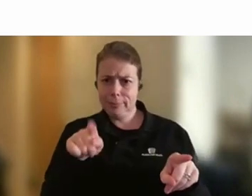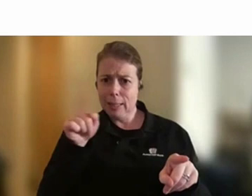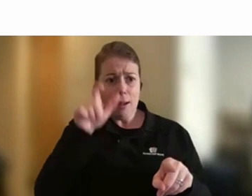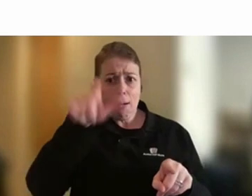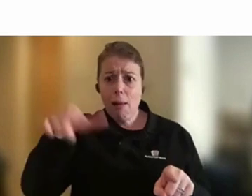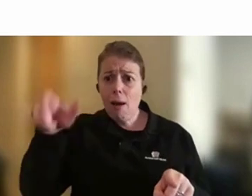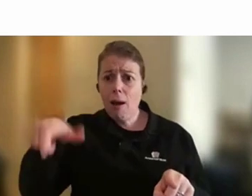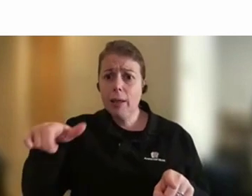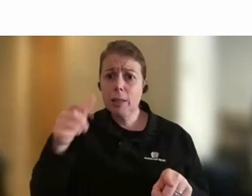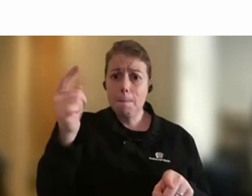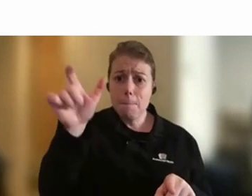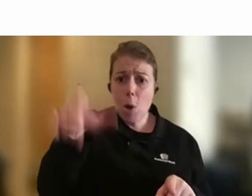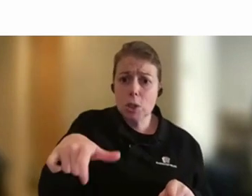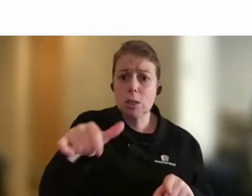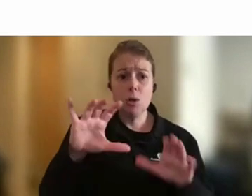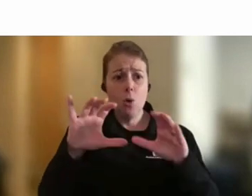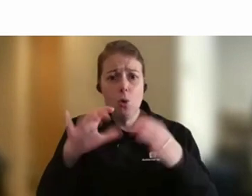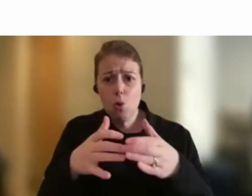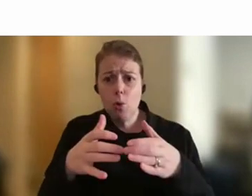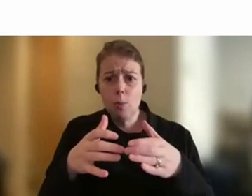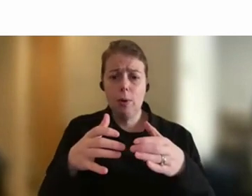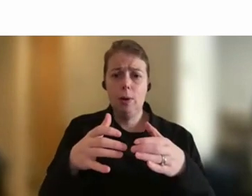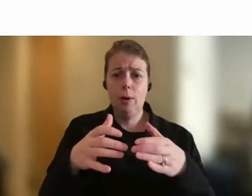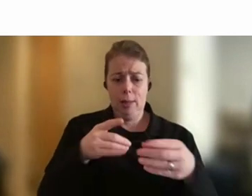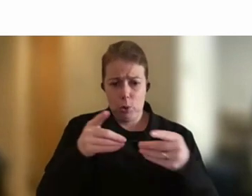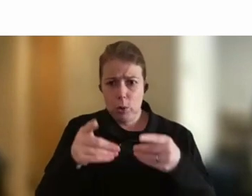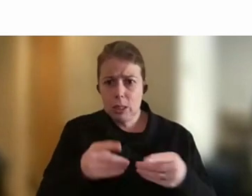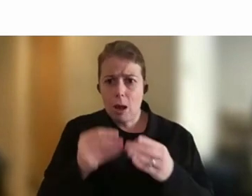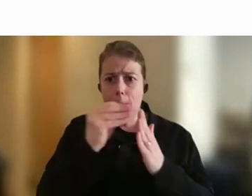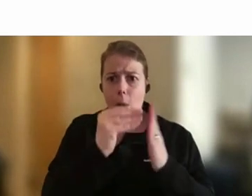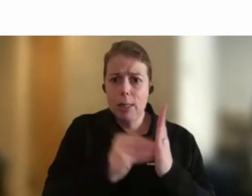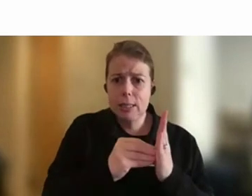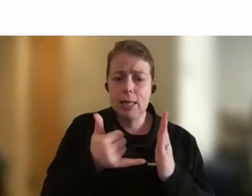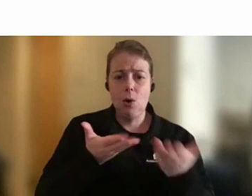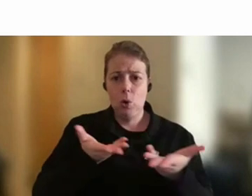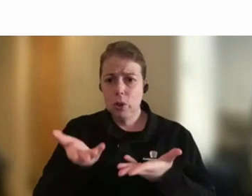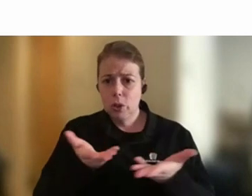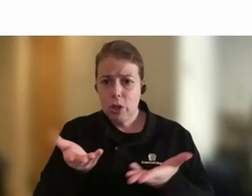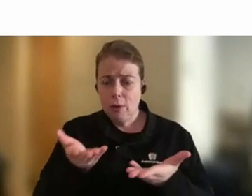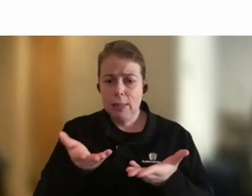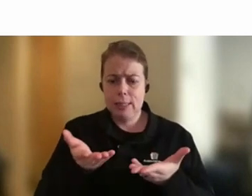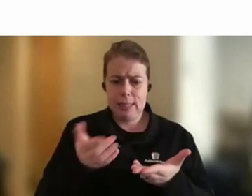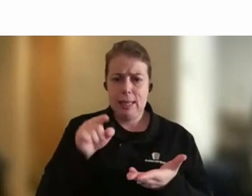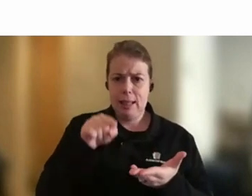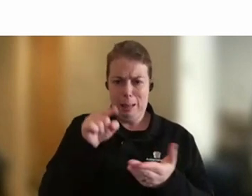person or the group that you're trying to design policy or service delivery for into the community. And I think that,